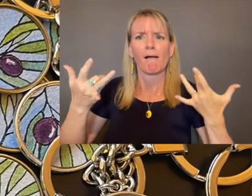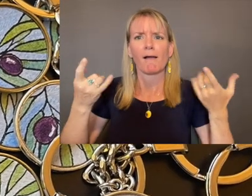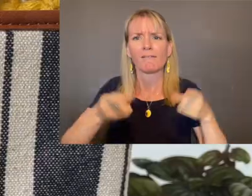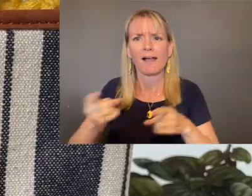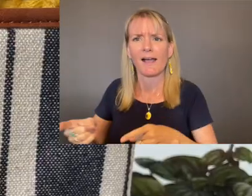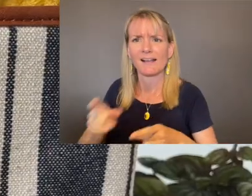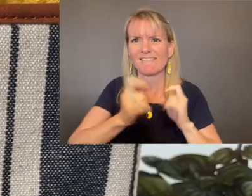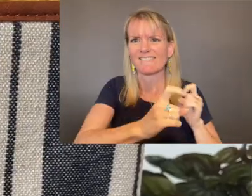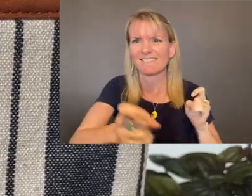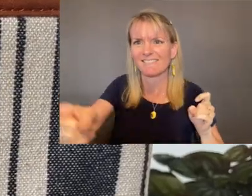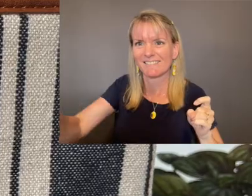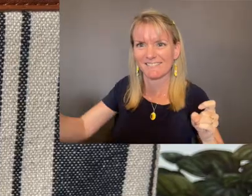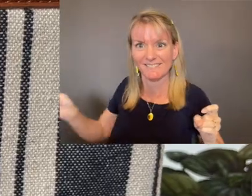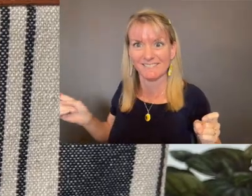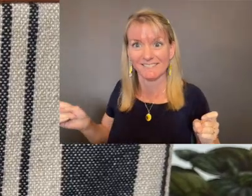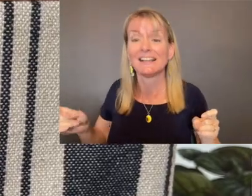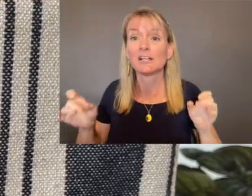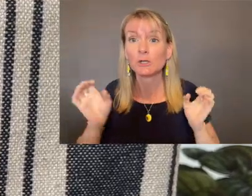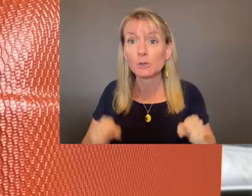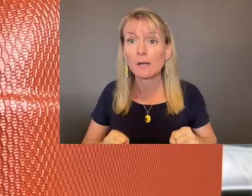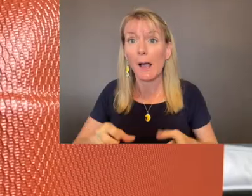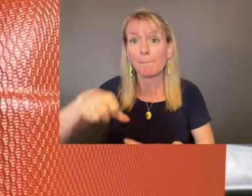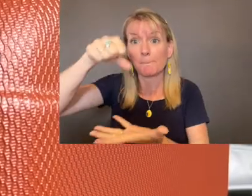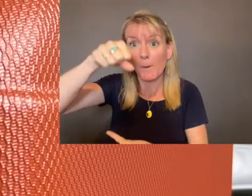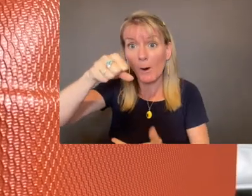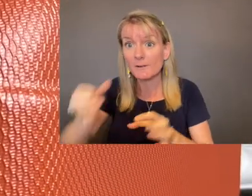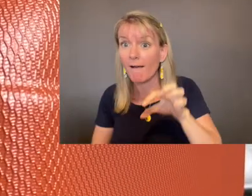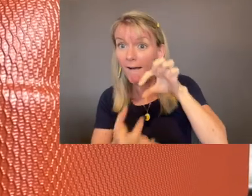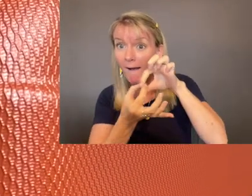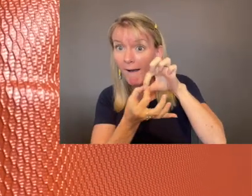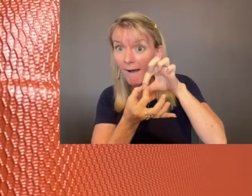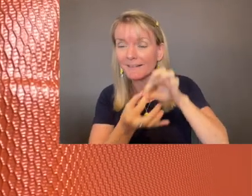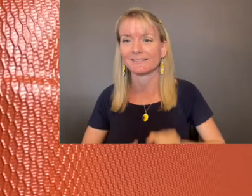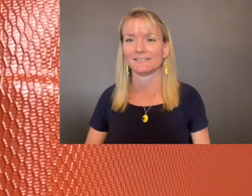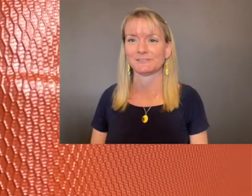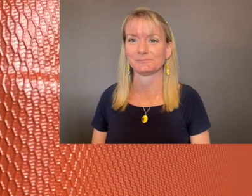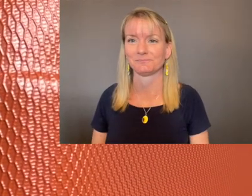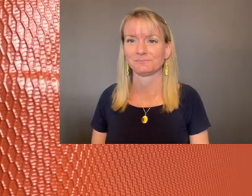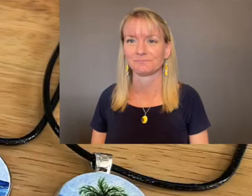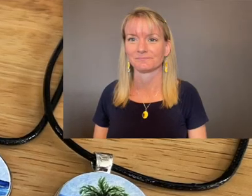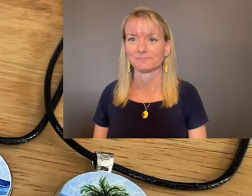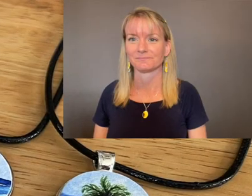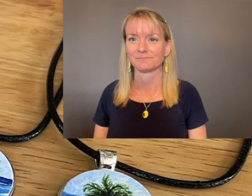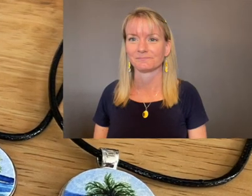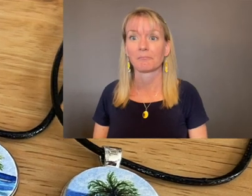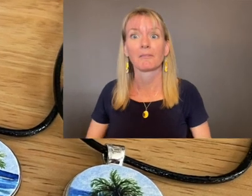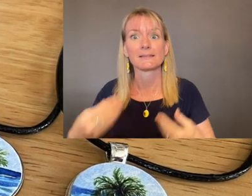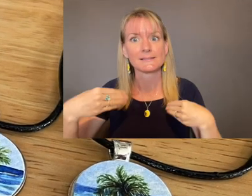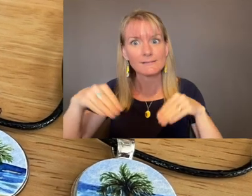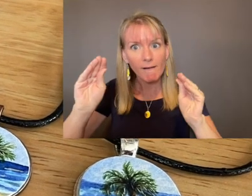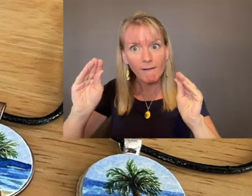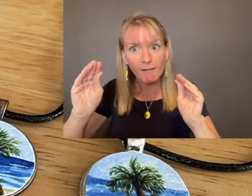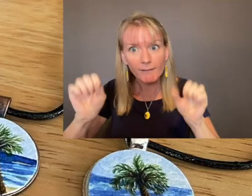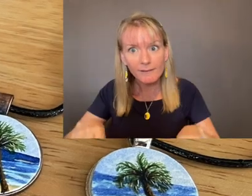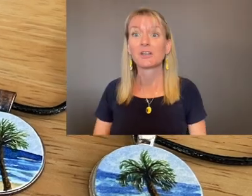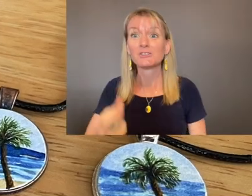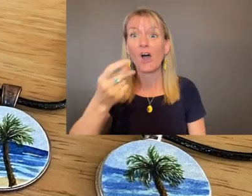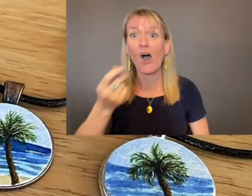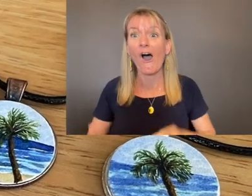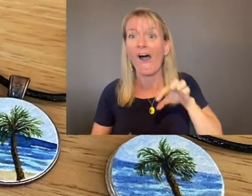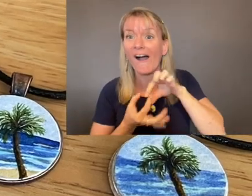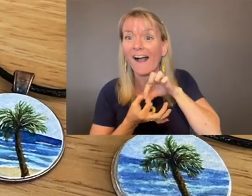for a special event. You could hang them on a purse or a suitcase. You can sell them.